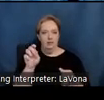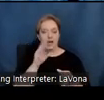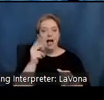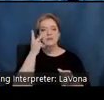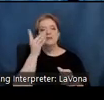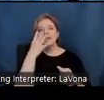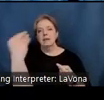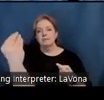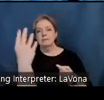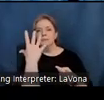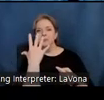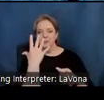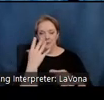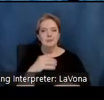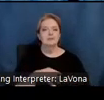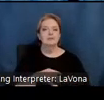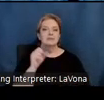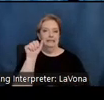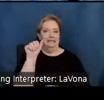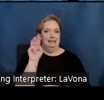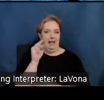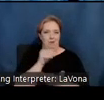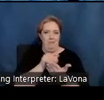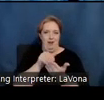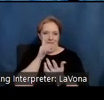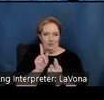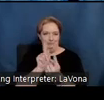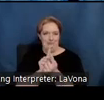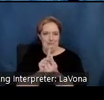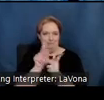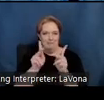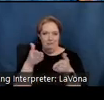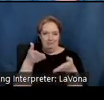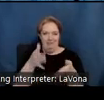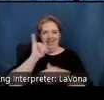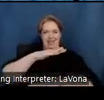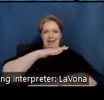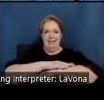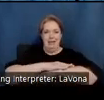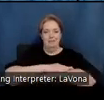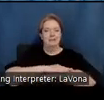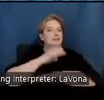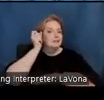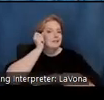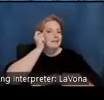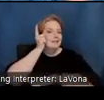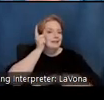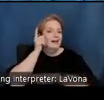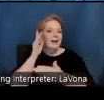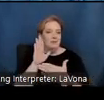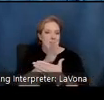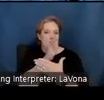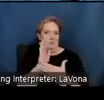beyond. Sam would often receive his clients at this table, which was strategically located between the shop